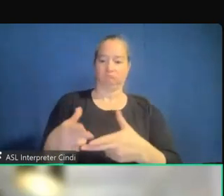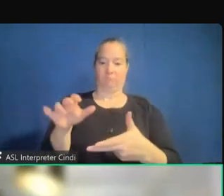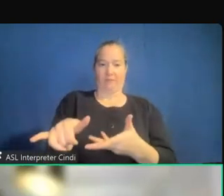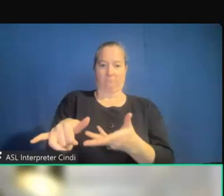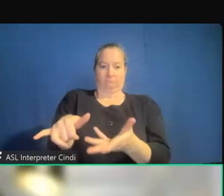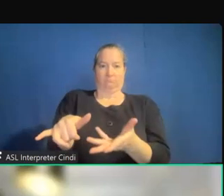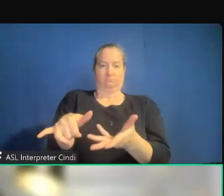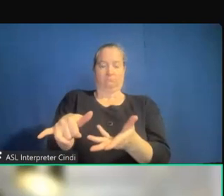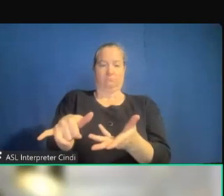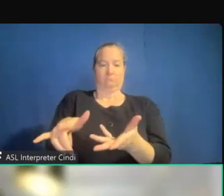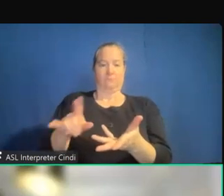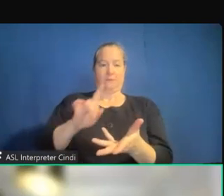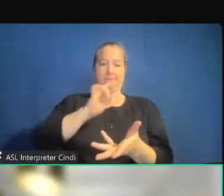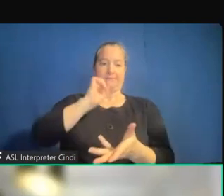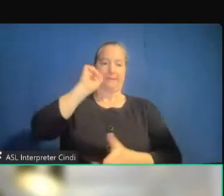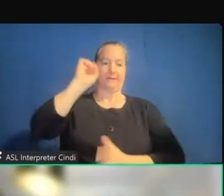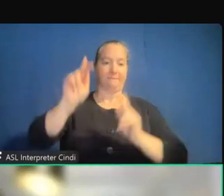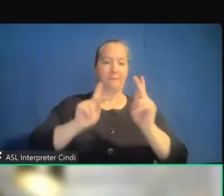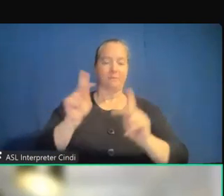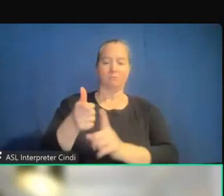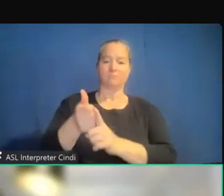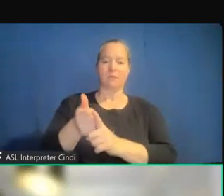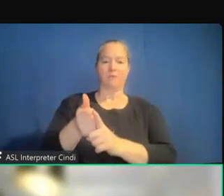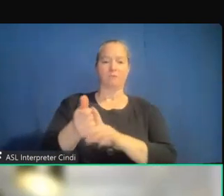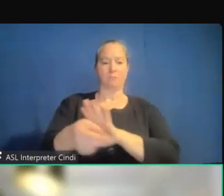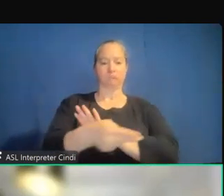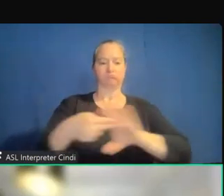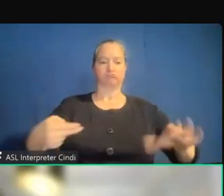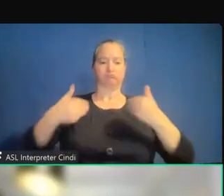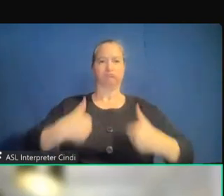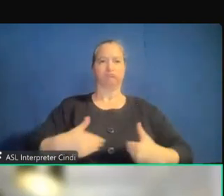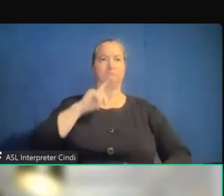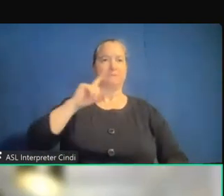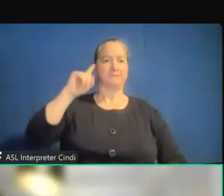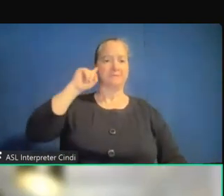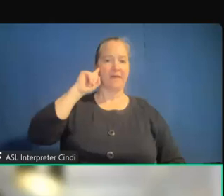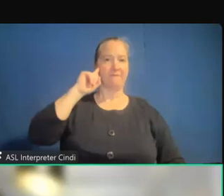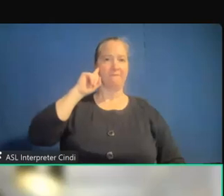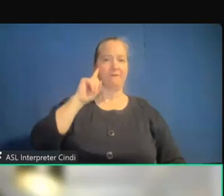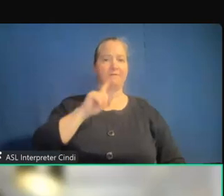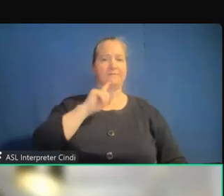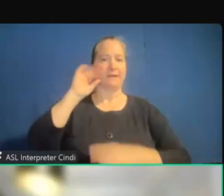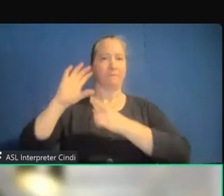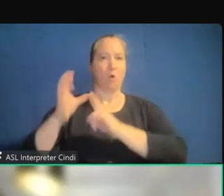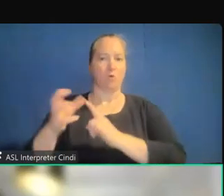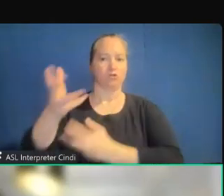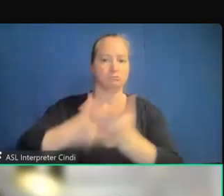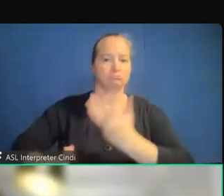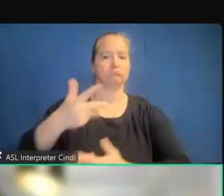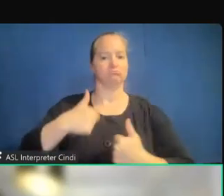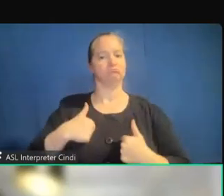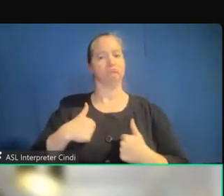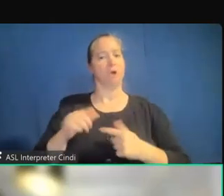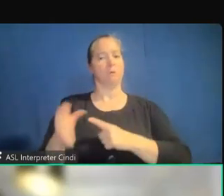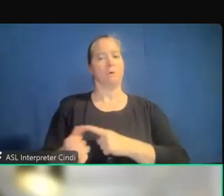deaf individuals who identify with deaf culture, consider themselves culturally